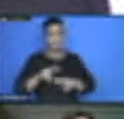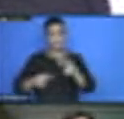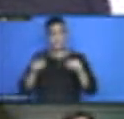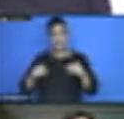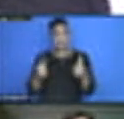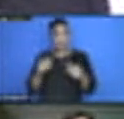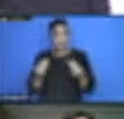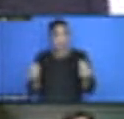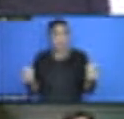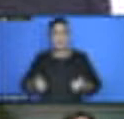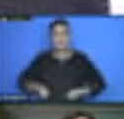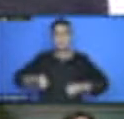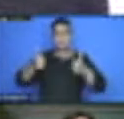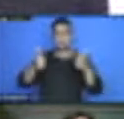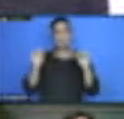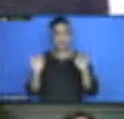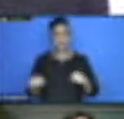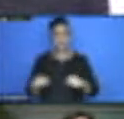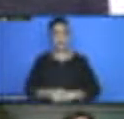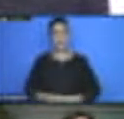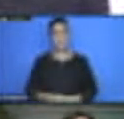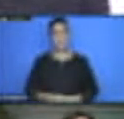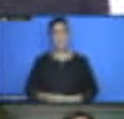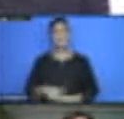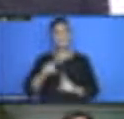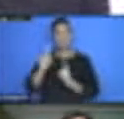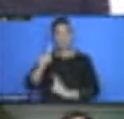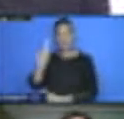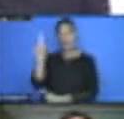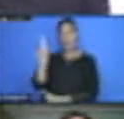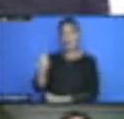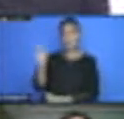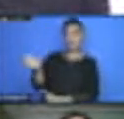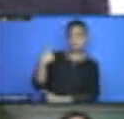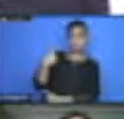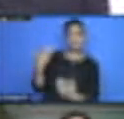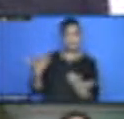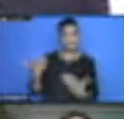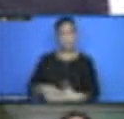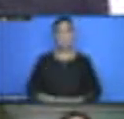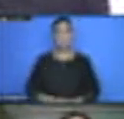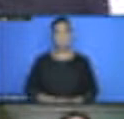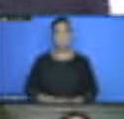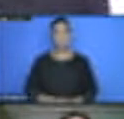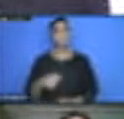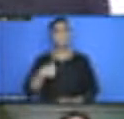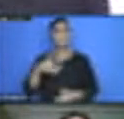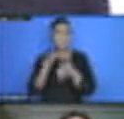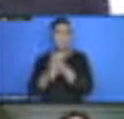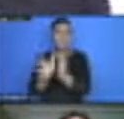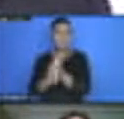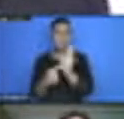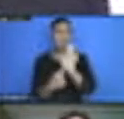address your question, Aldam. Basically, let me give you a scenario to say you are